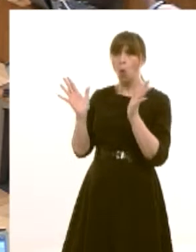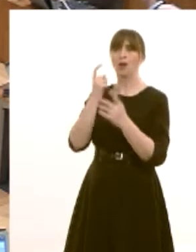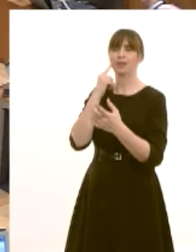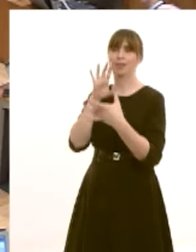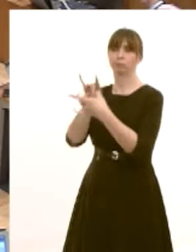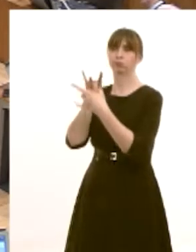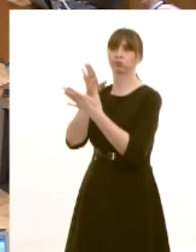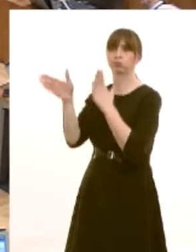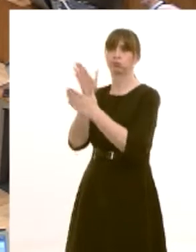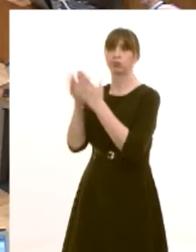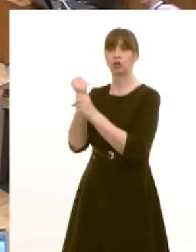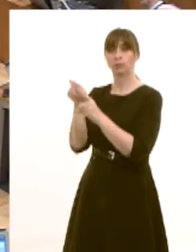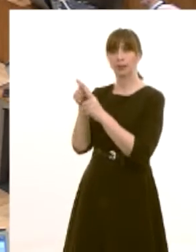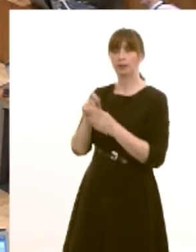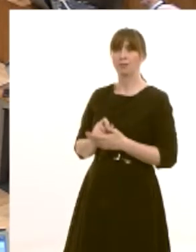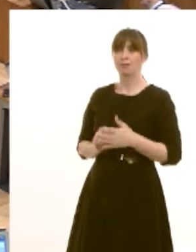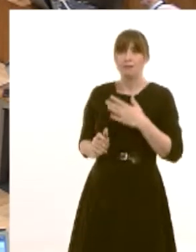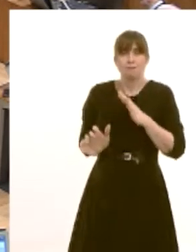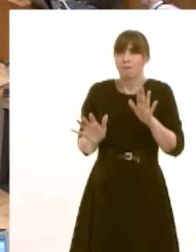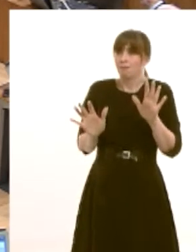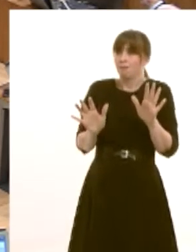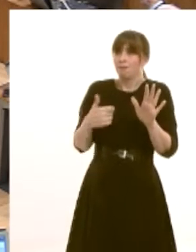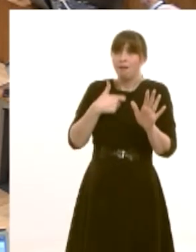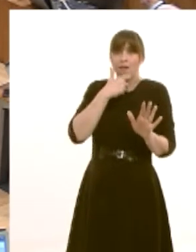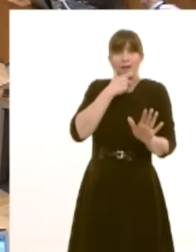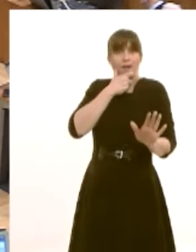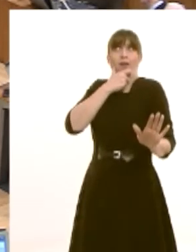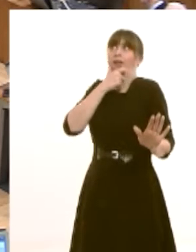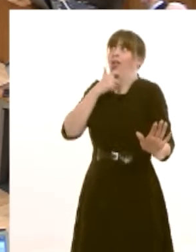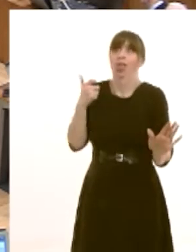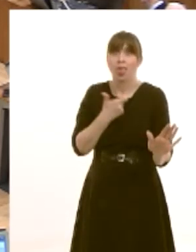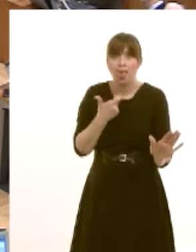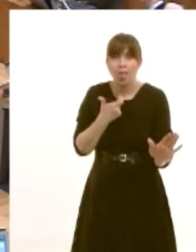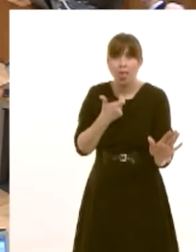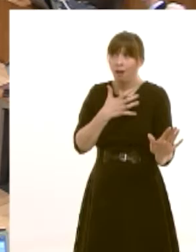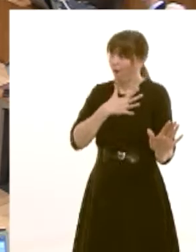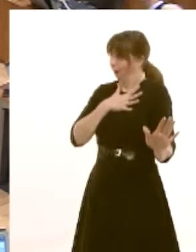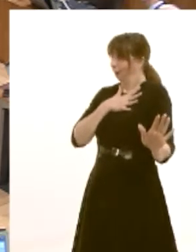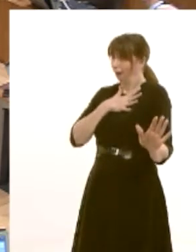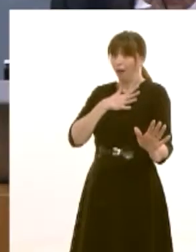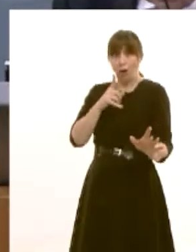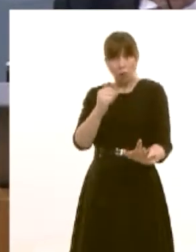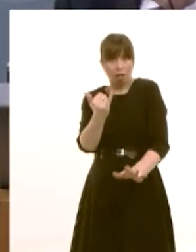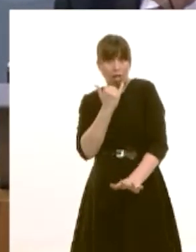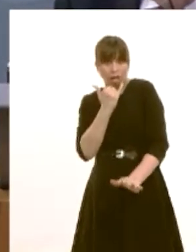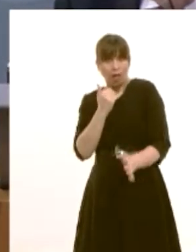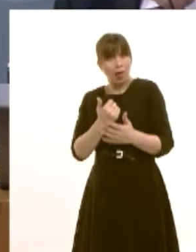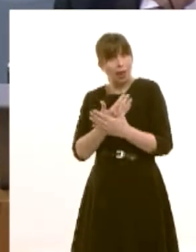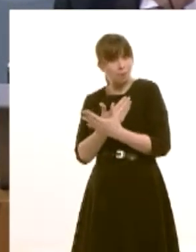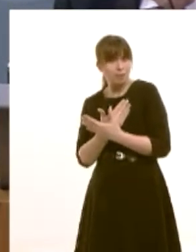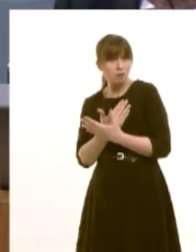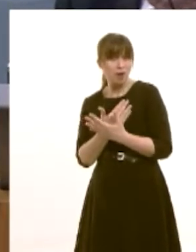presiding officer i am stung by the first minister's assumption and assertions that you cannot trust a liberal democrat